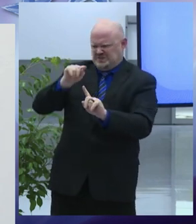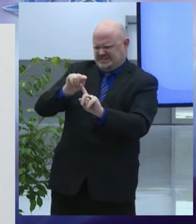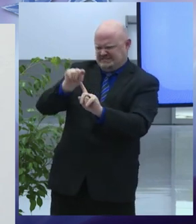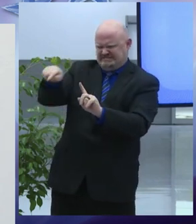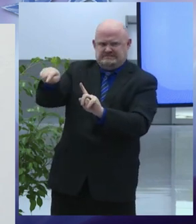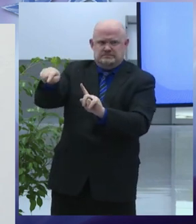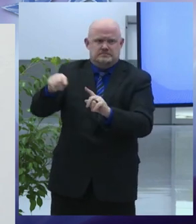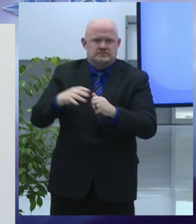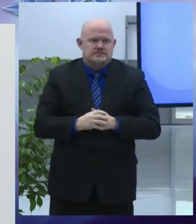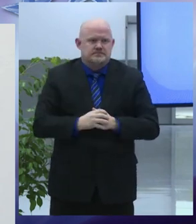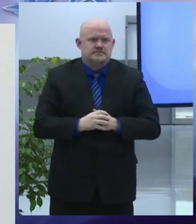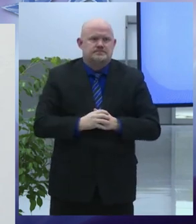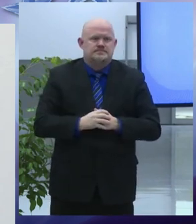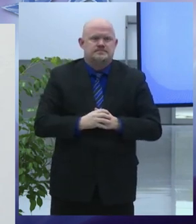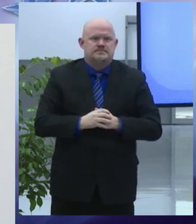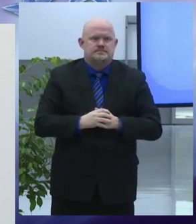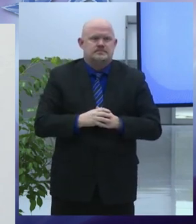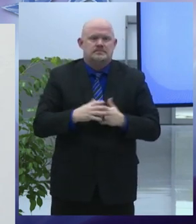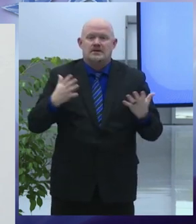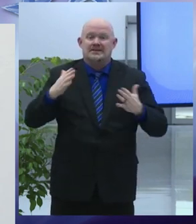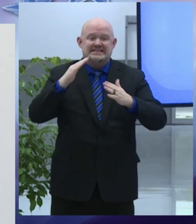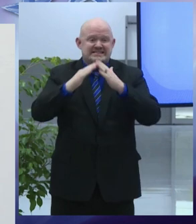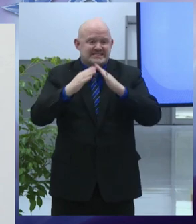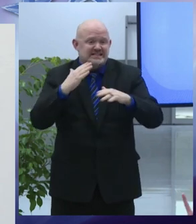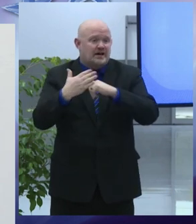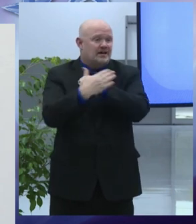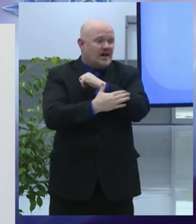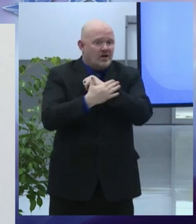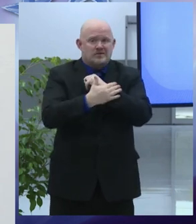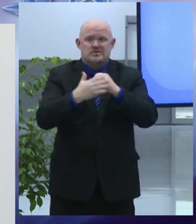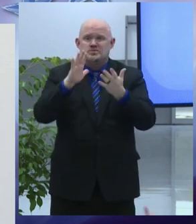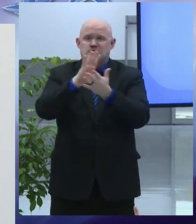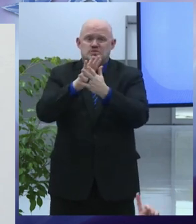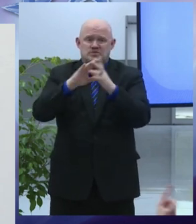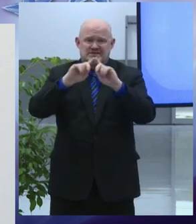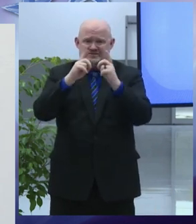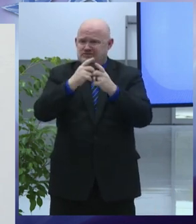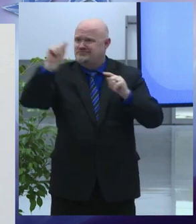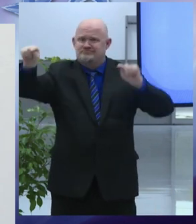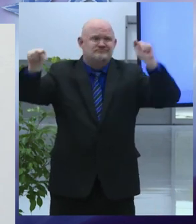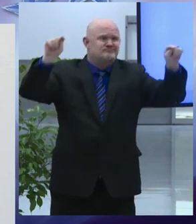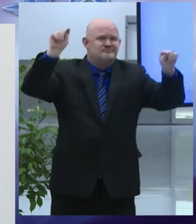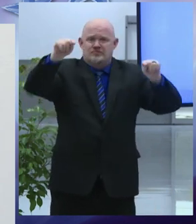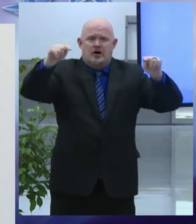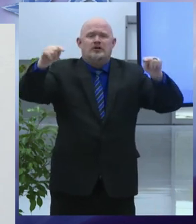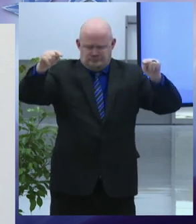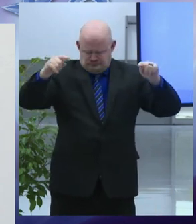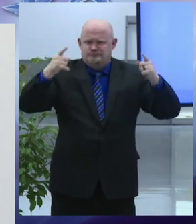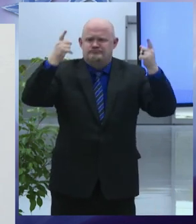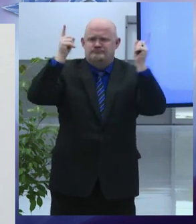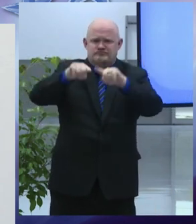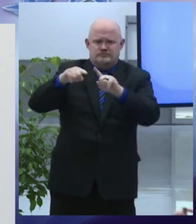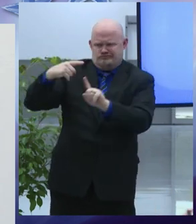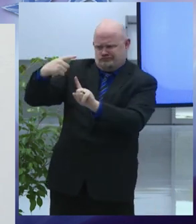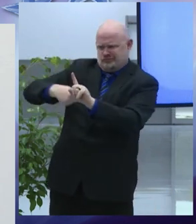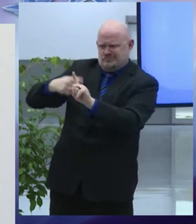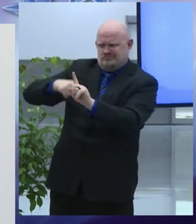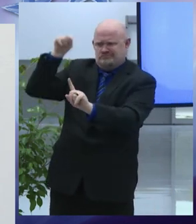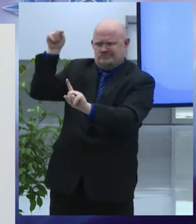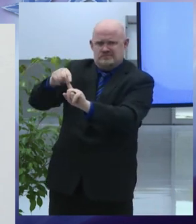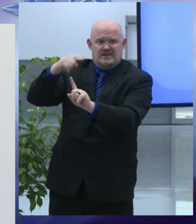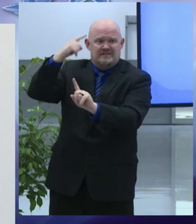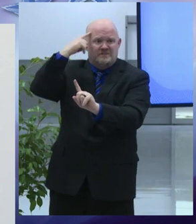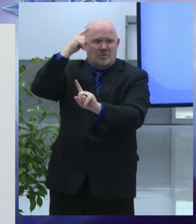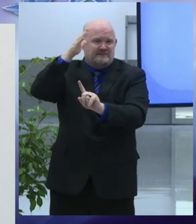reached agreement on the lease for the building we expect it to be brought to the school board and council for authorization before the end of this winter right